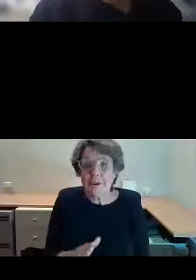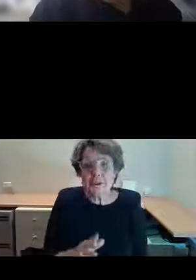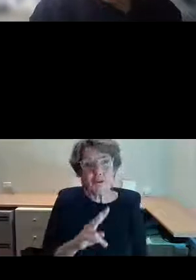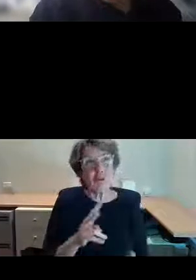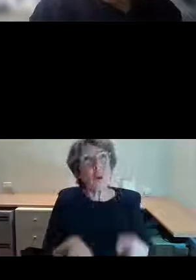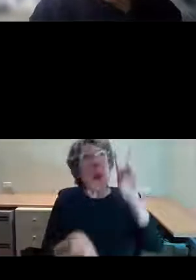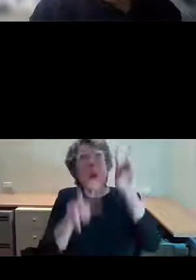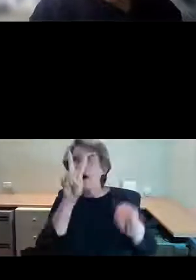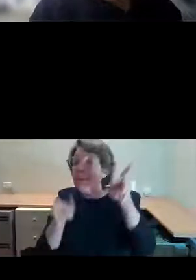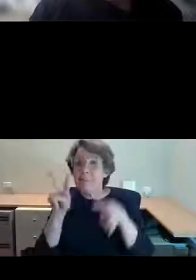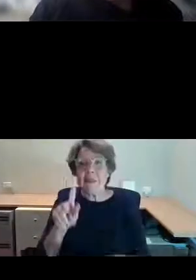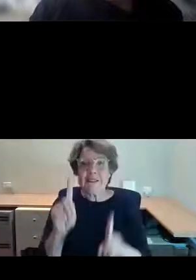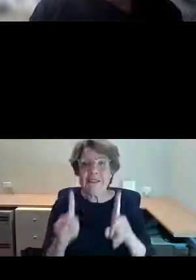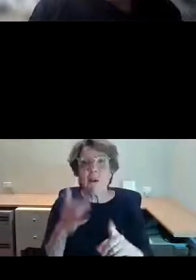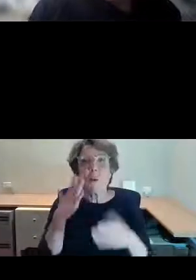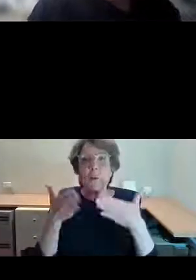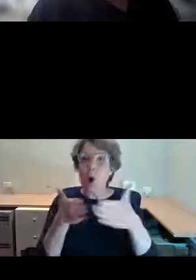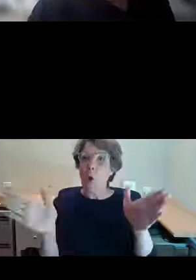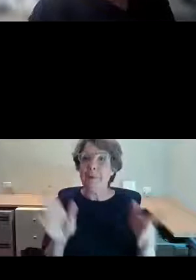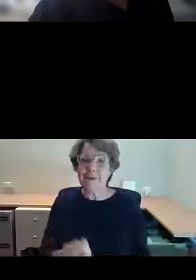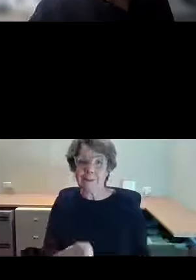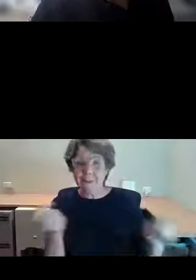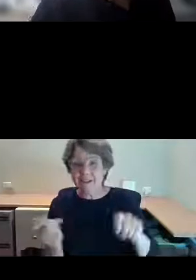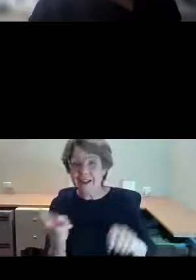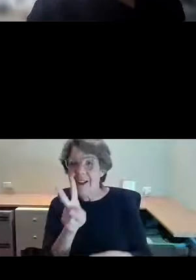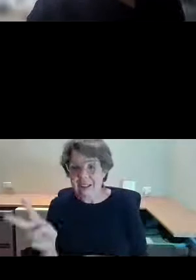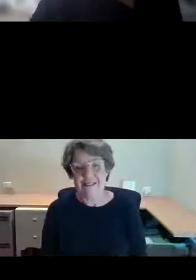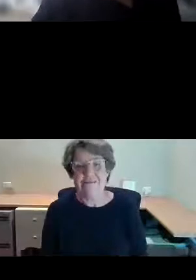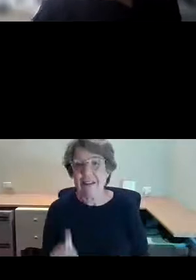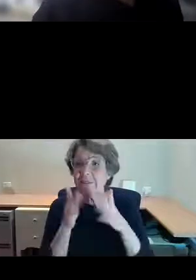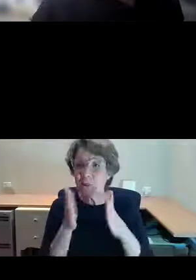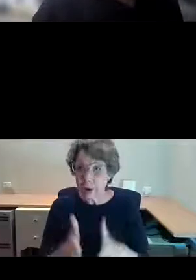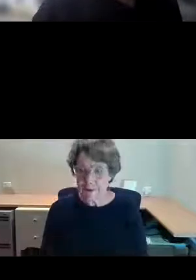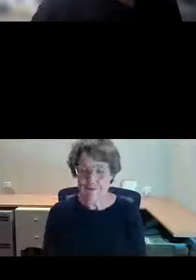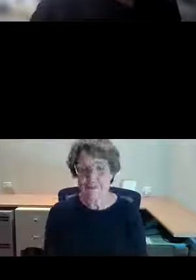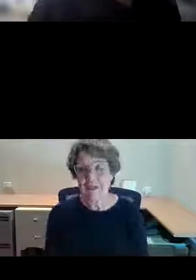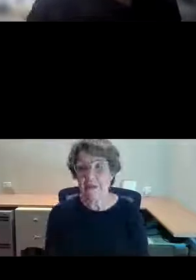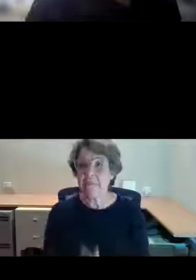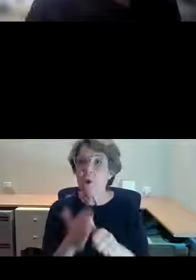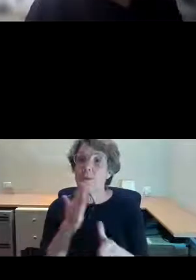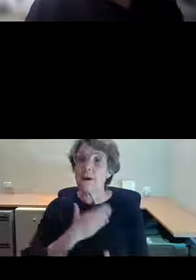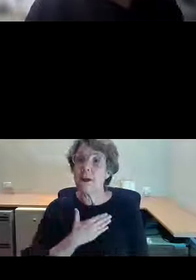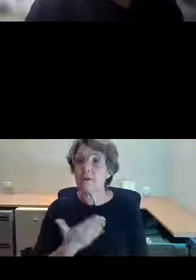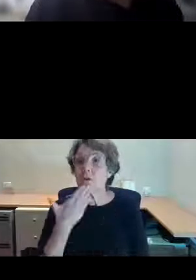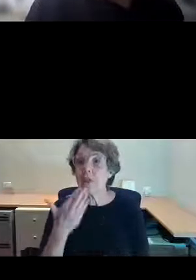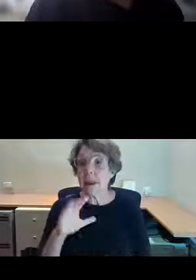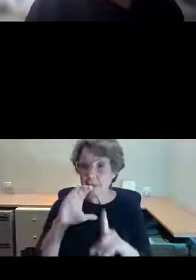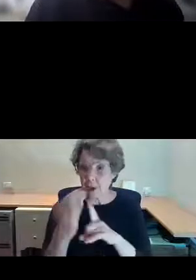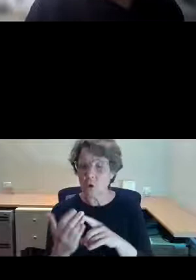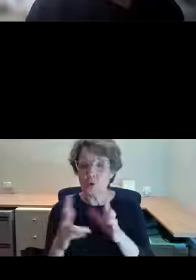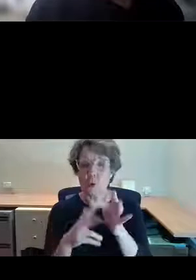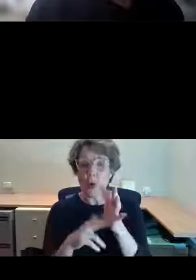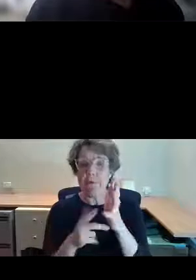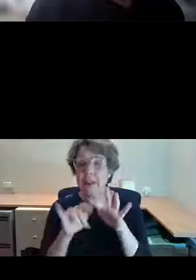open again in a different light. First of all, I'd like to thank the cultural venues program